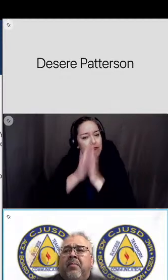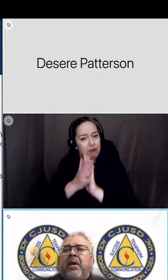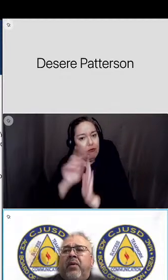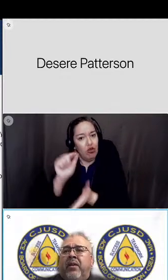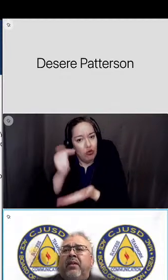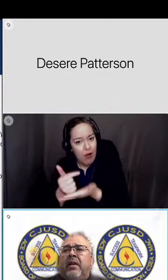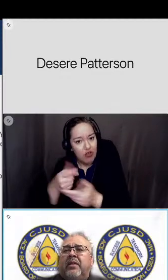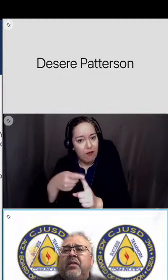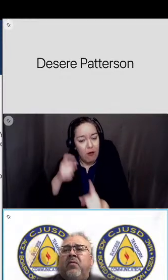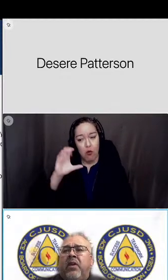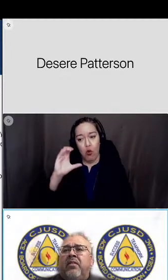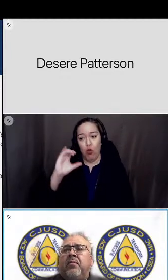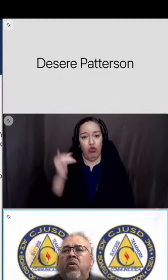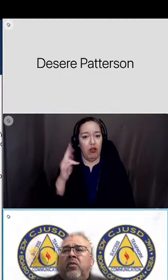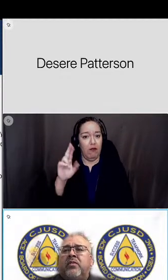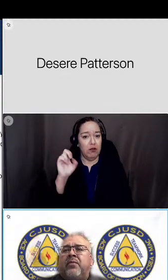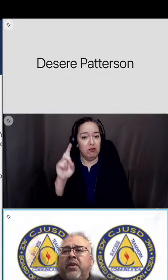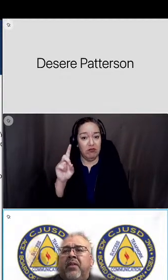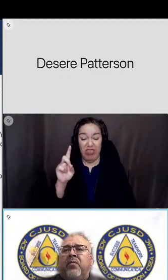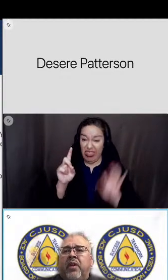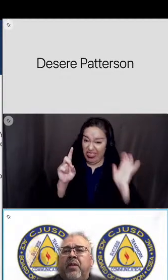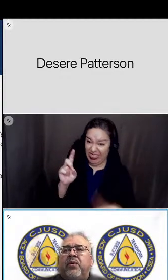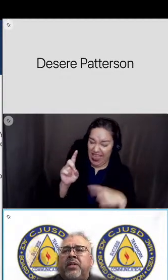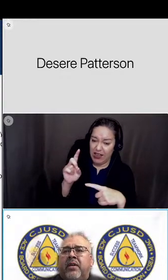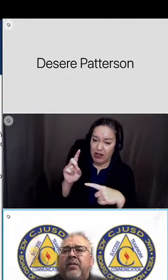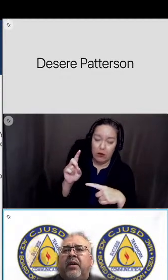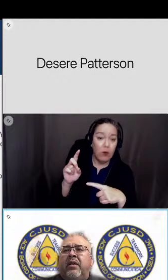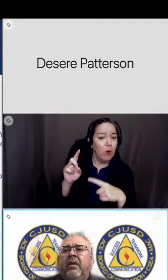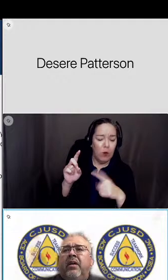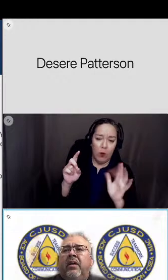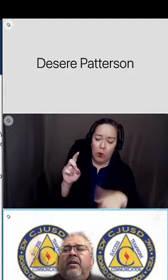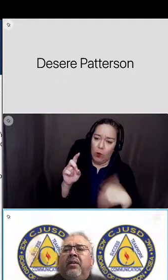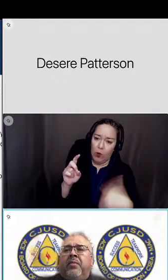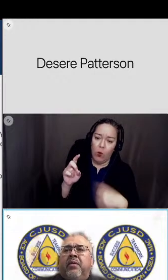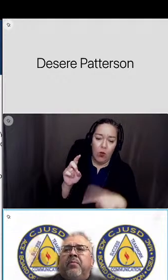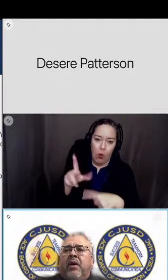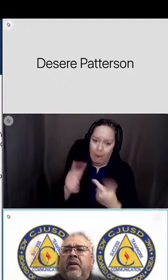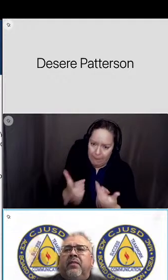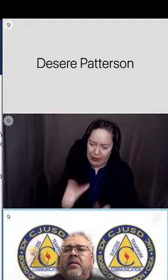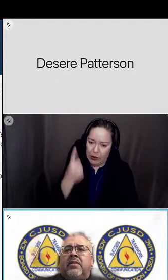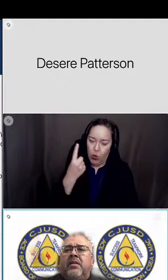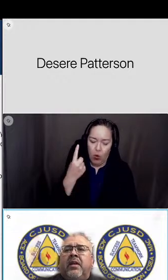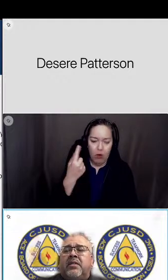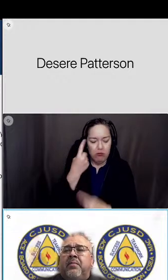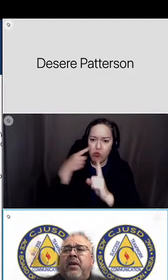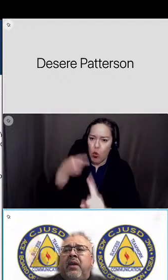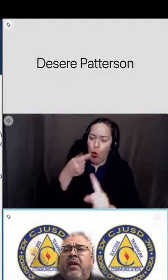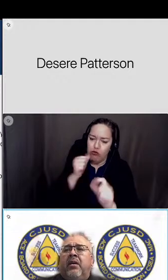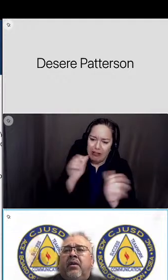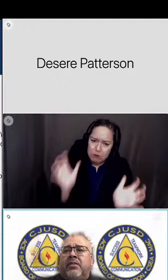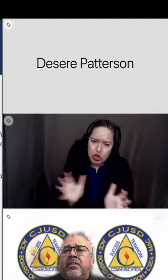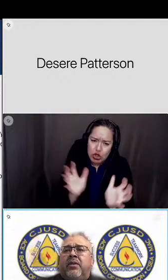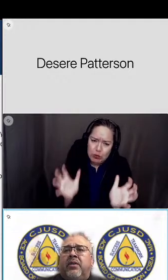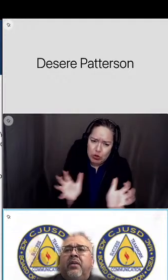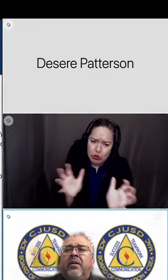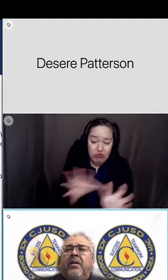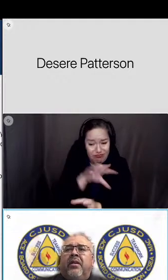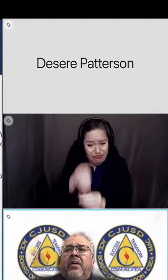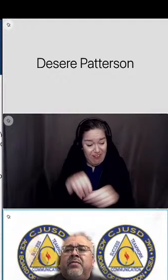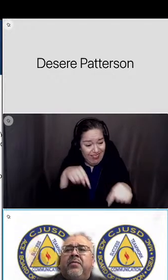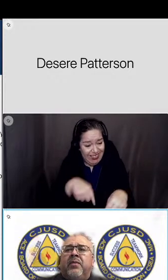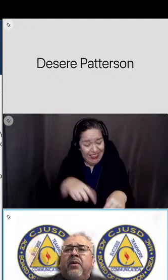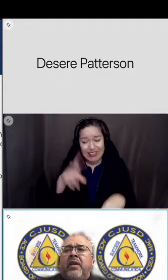That's going to be a big one, that's going to be one of the goals that we're going to really push out there. You know, being part of this DSDP also,